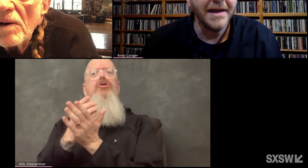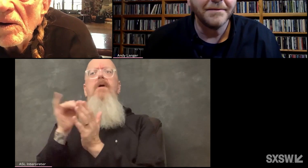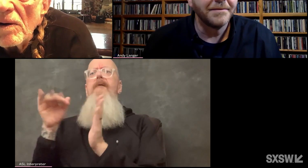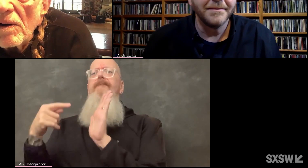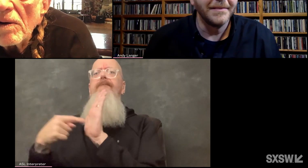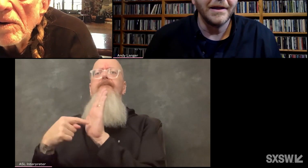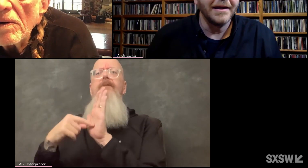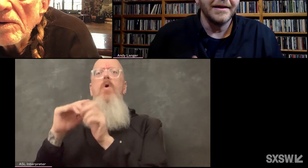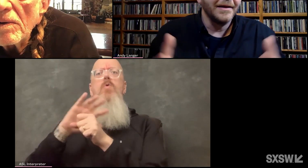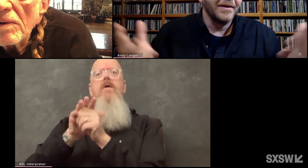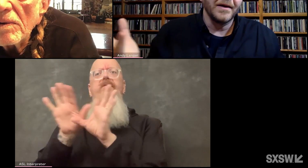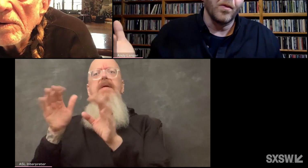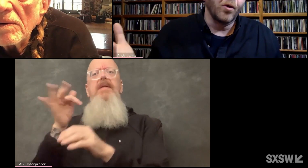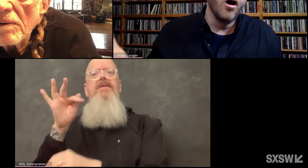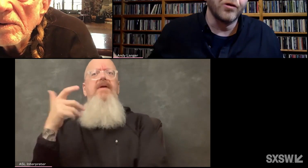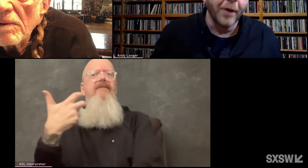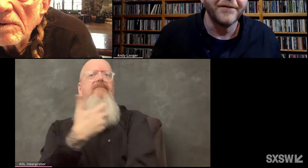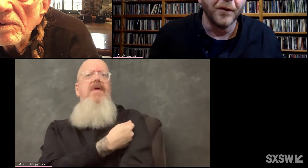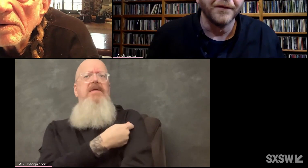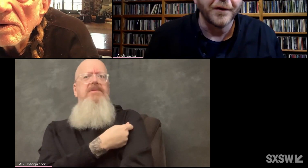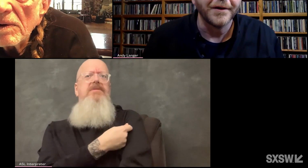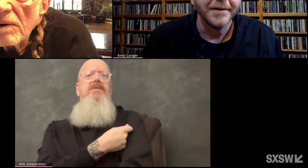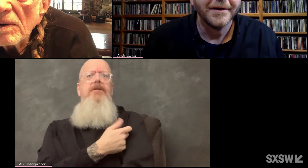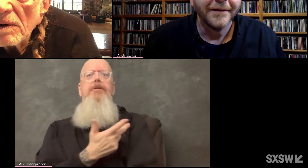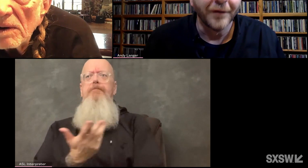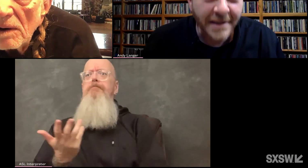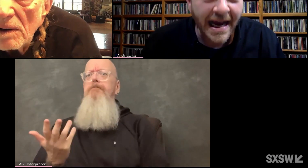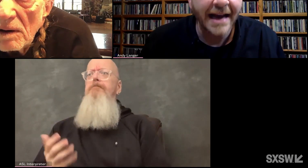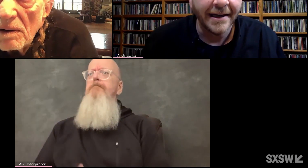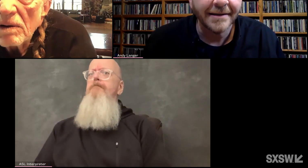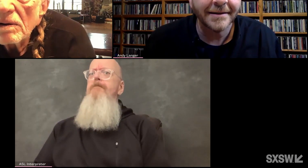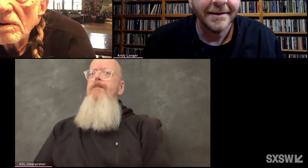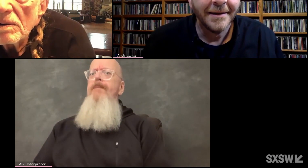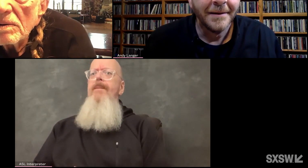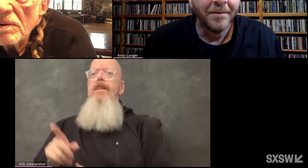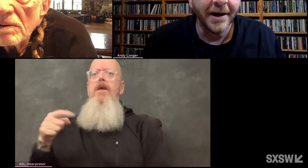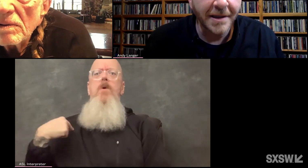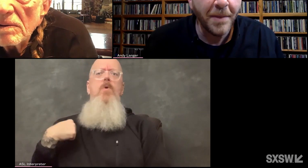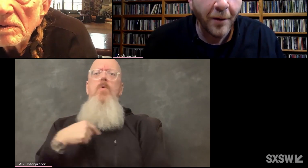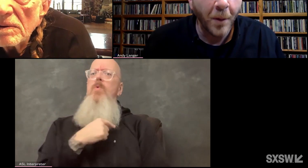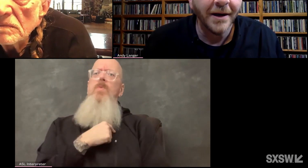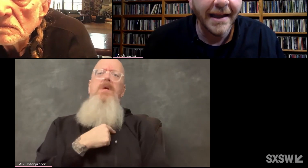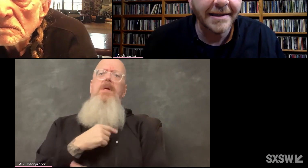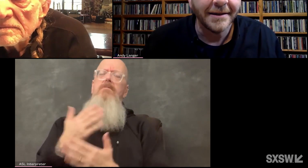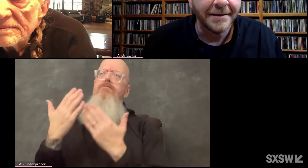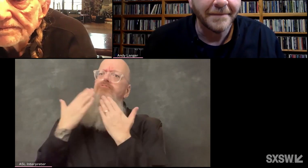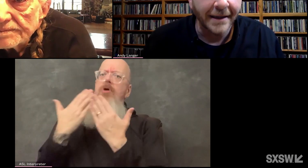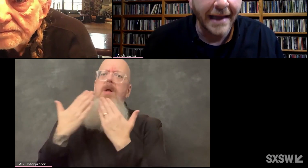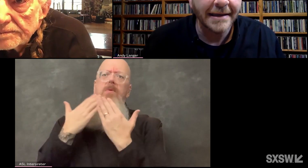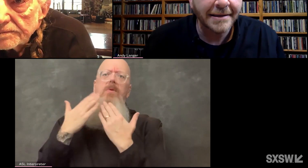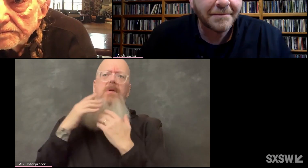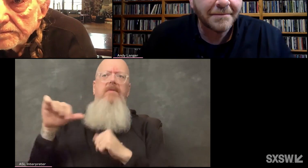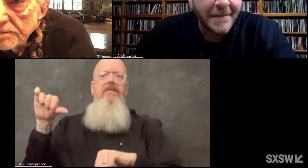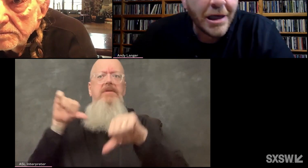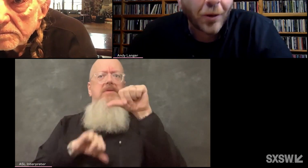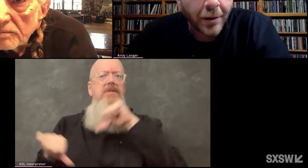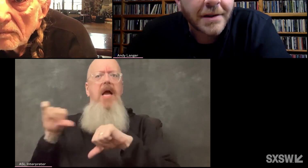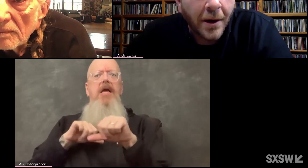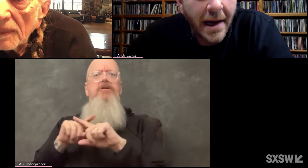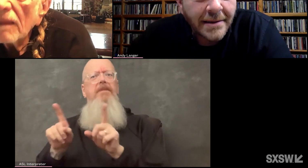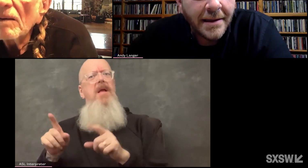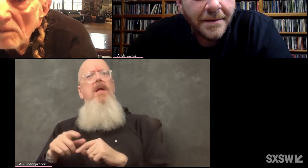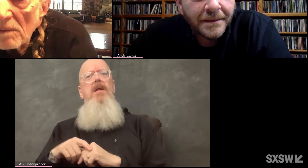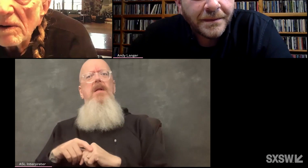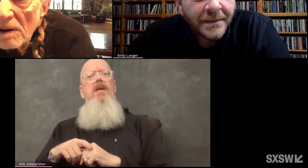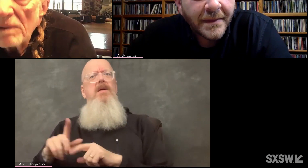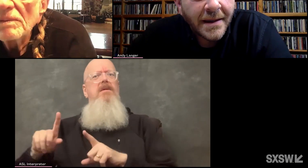I mean, we're all grateful for science, but it's been a real lesson the last year